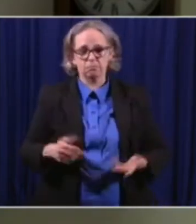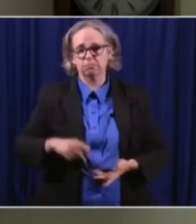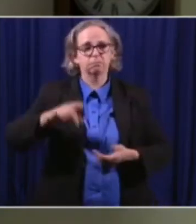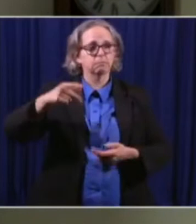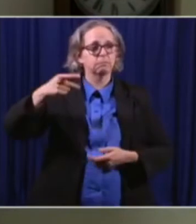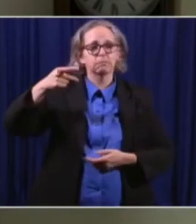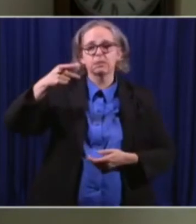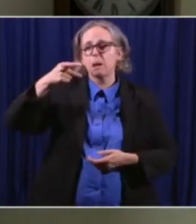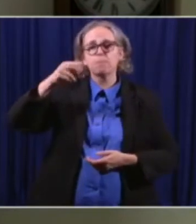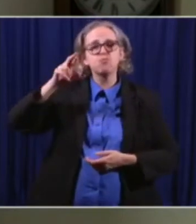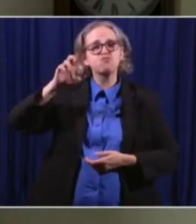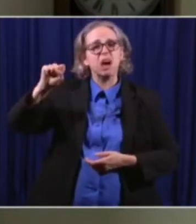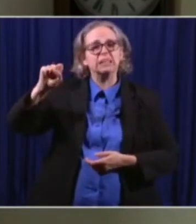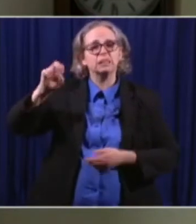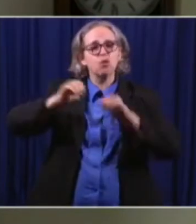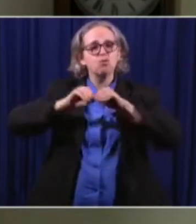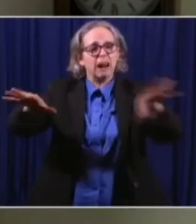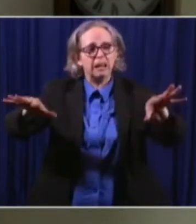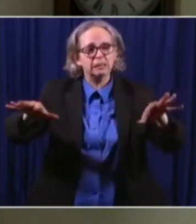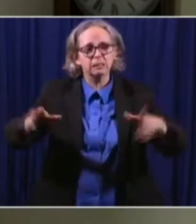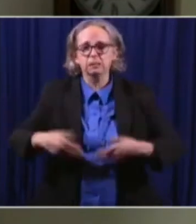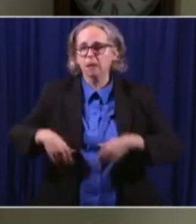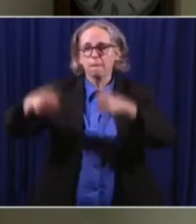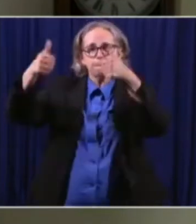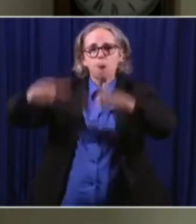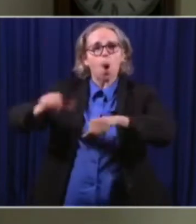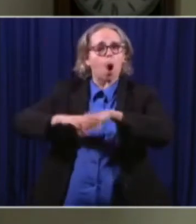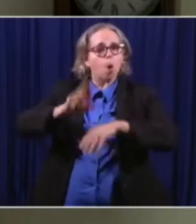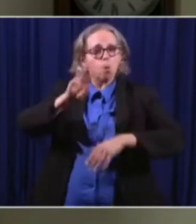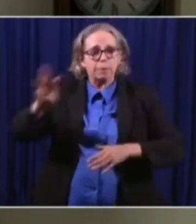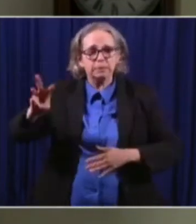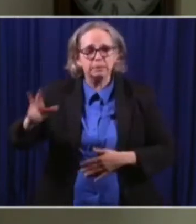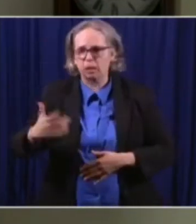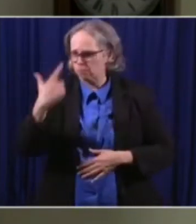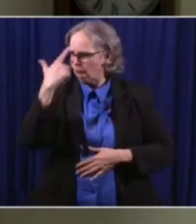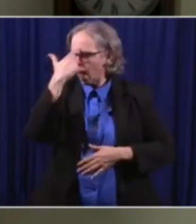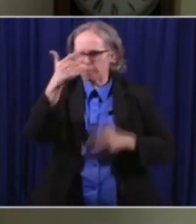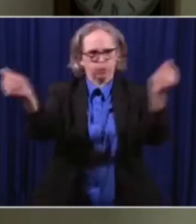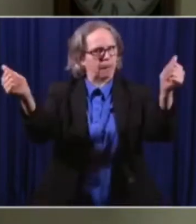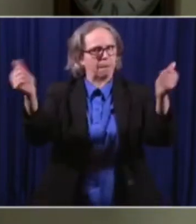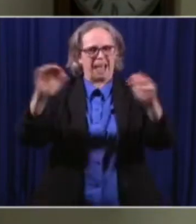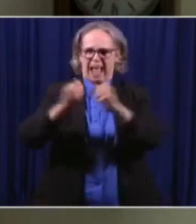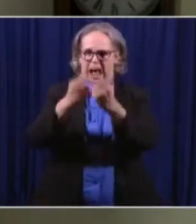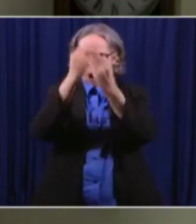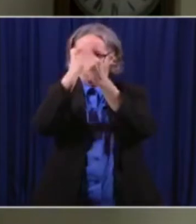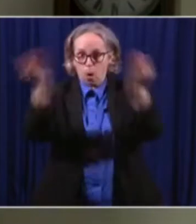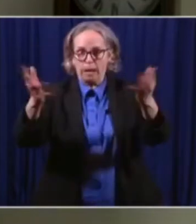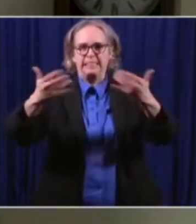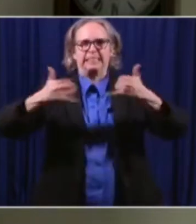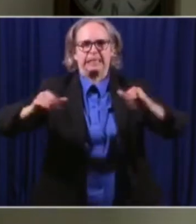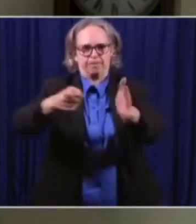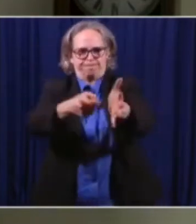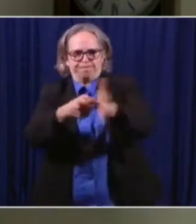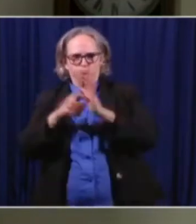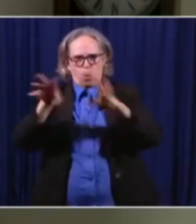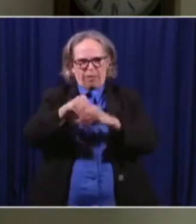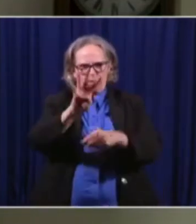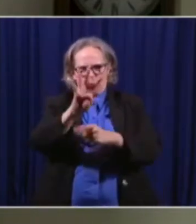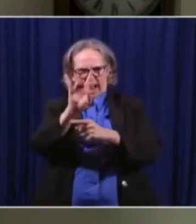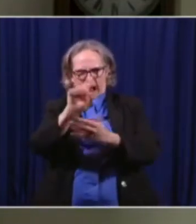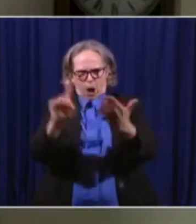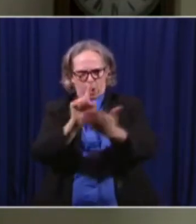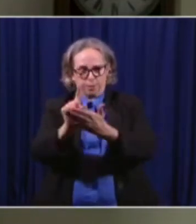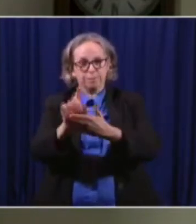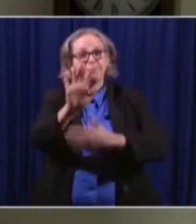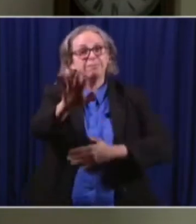website just some way so that the public is informed. Schools will also notify parents or the